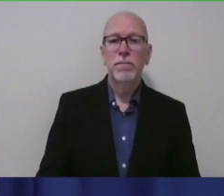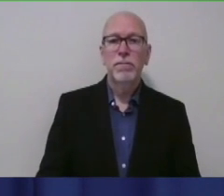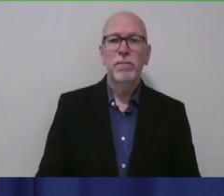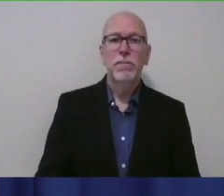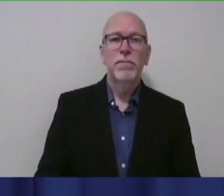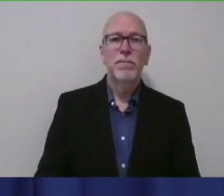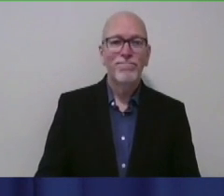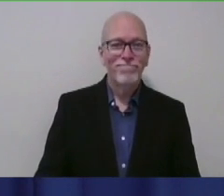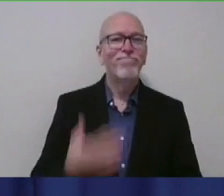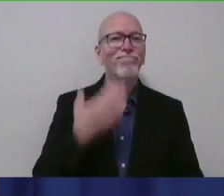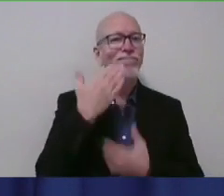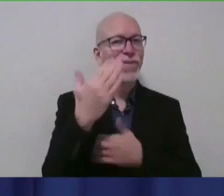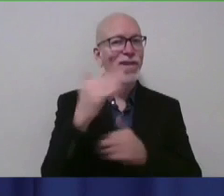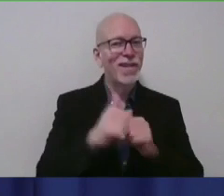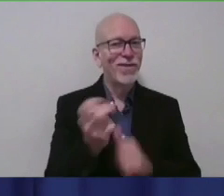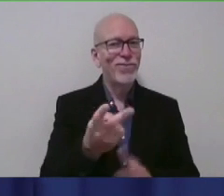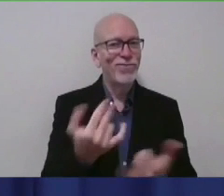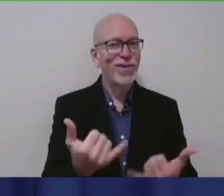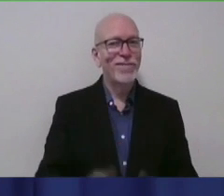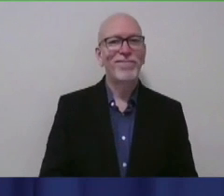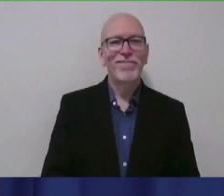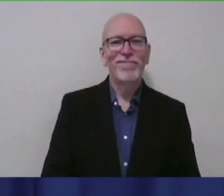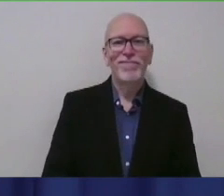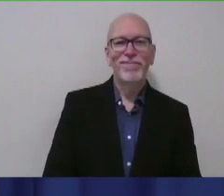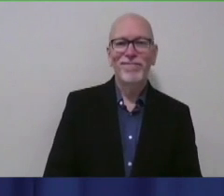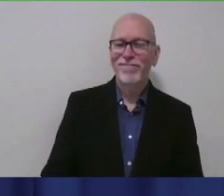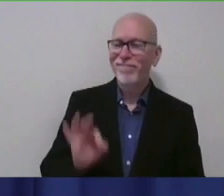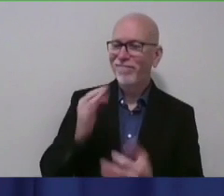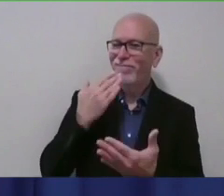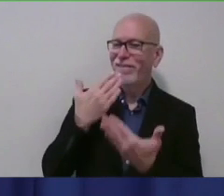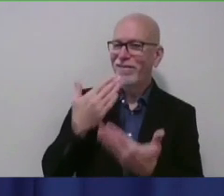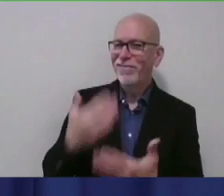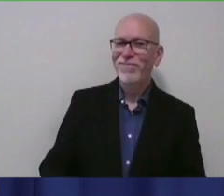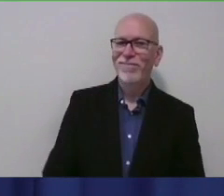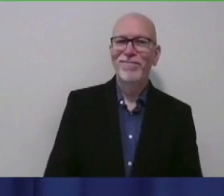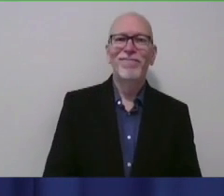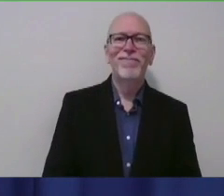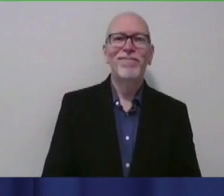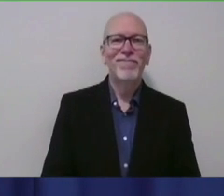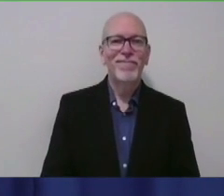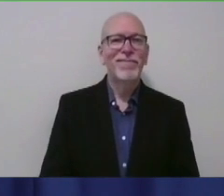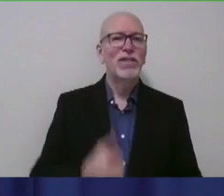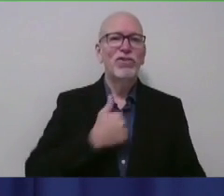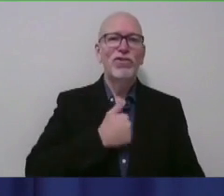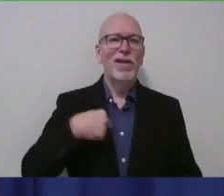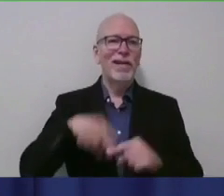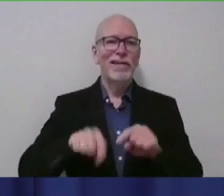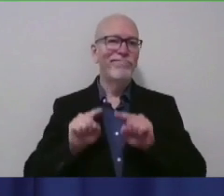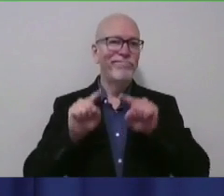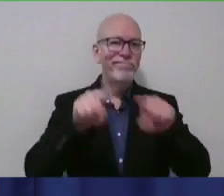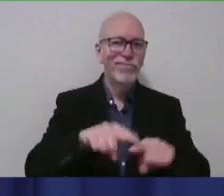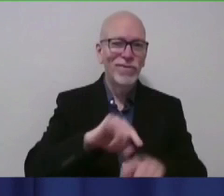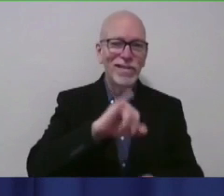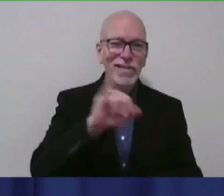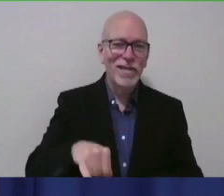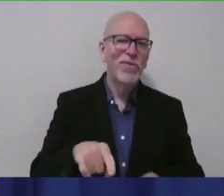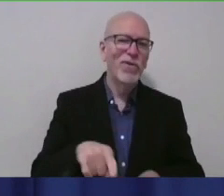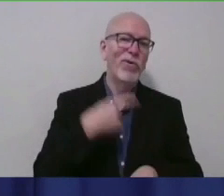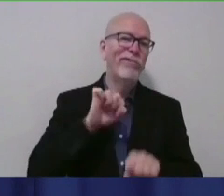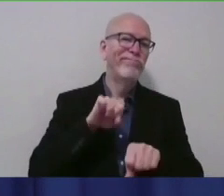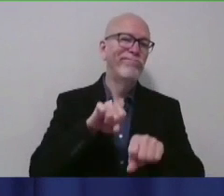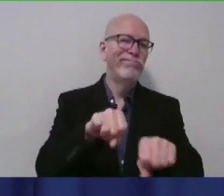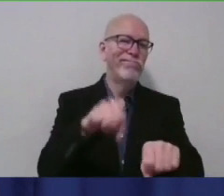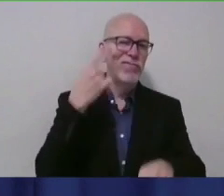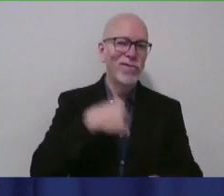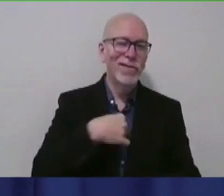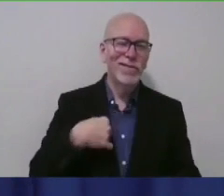Good morning. How are you two doing today? Doing well. Thank you. Sorry, I couldn't join you down in Indianapolis. It's a little bit of a drive for us up